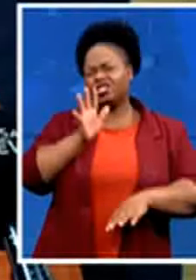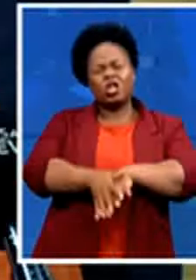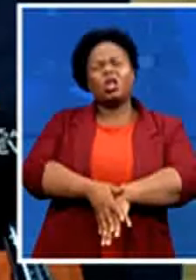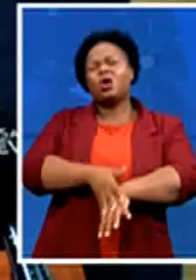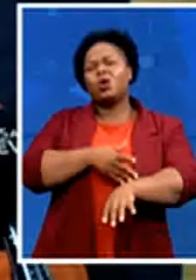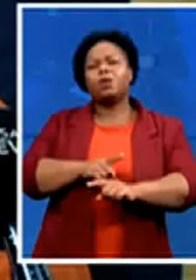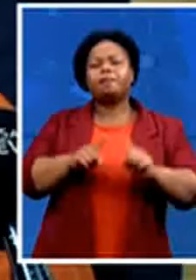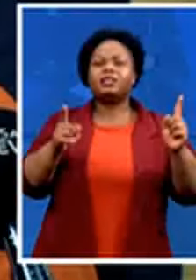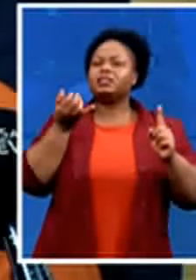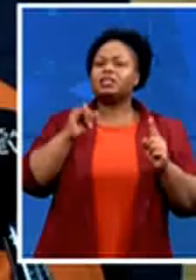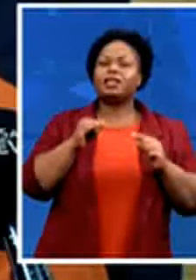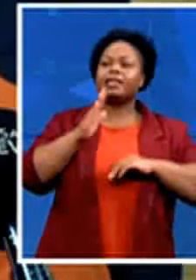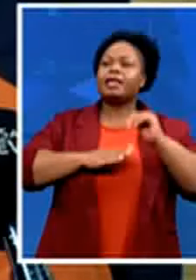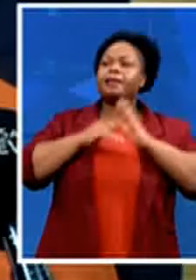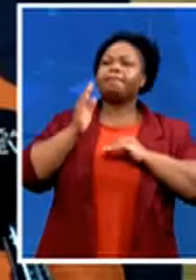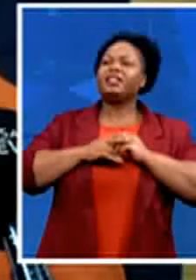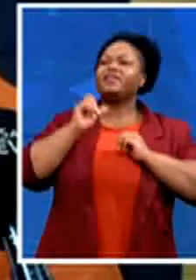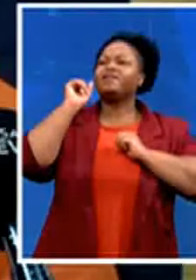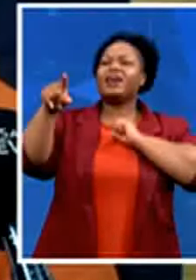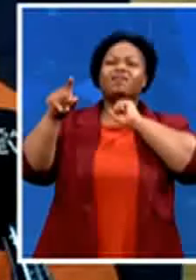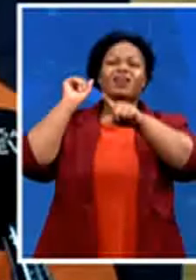opportunities so